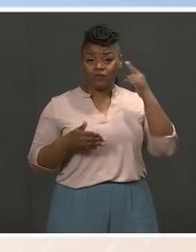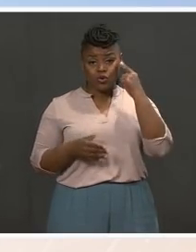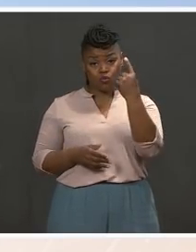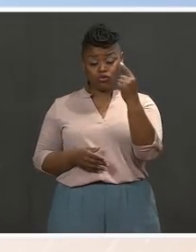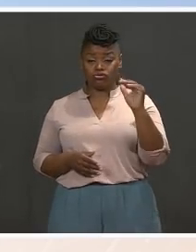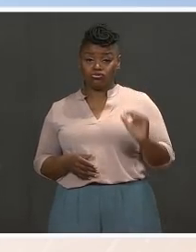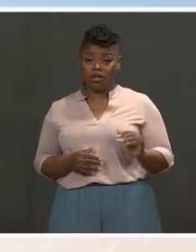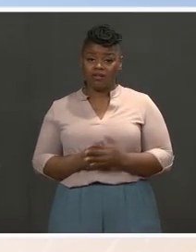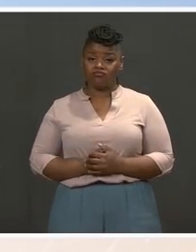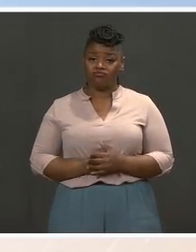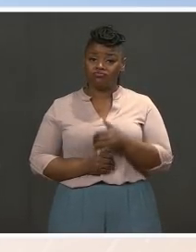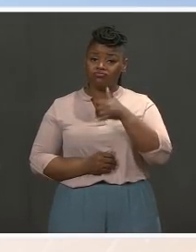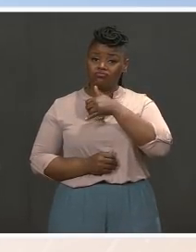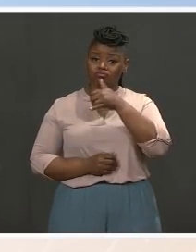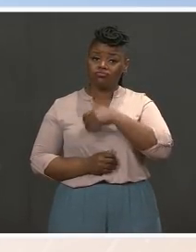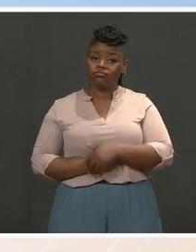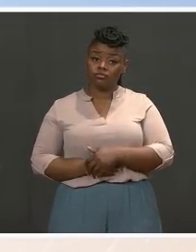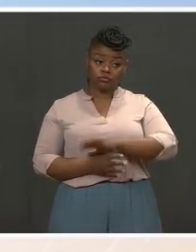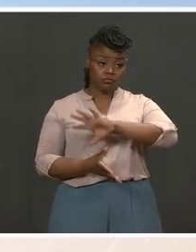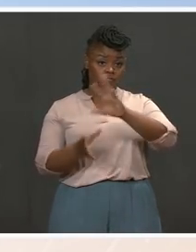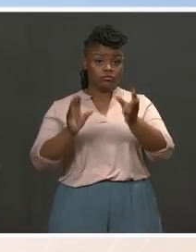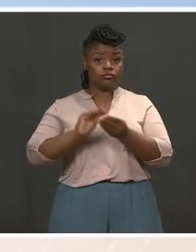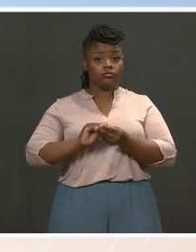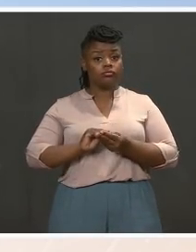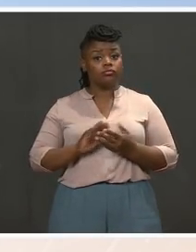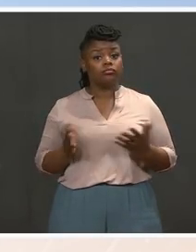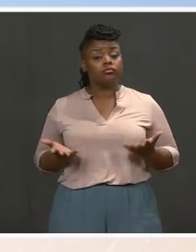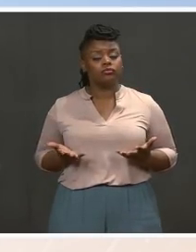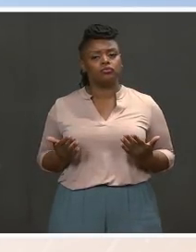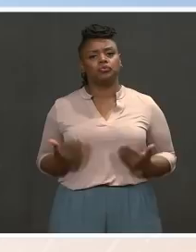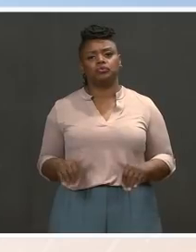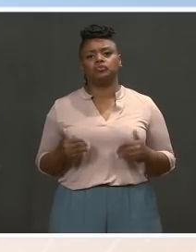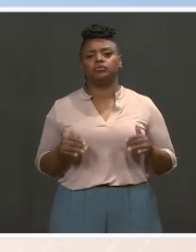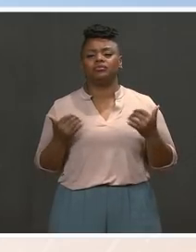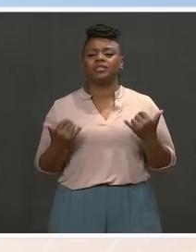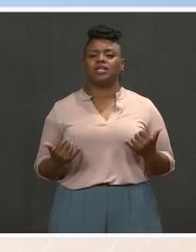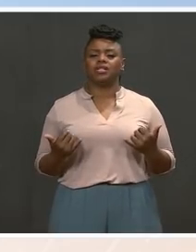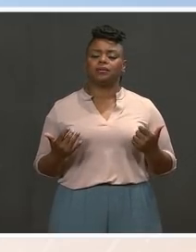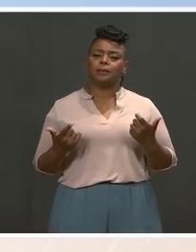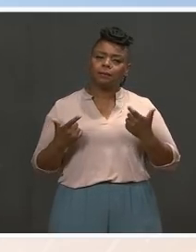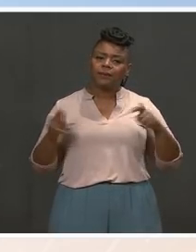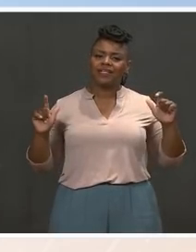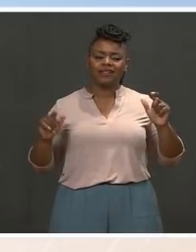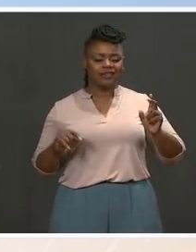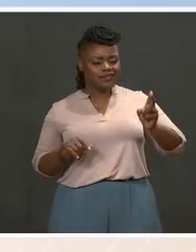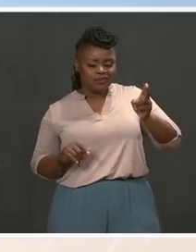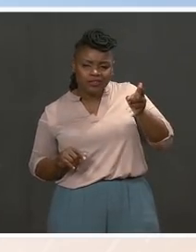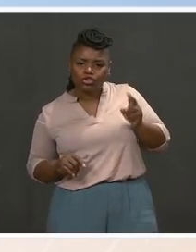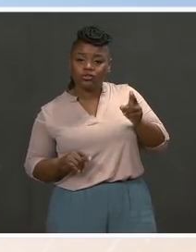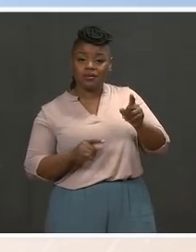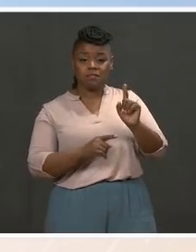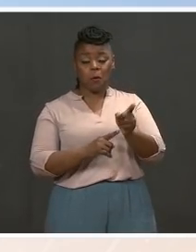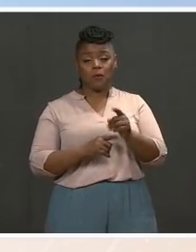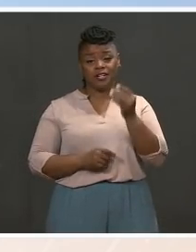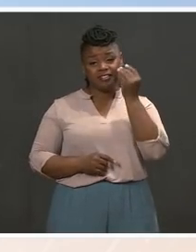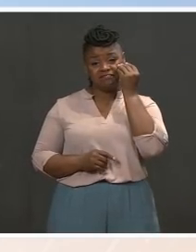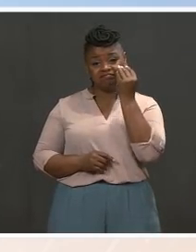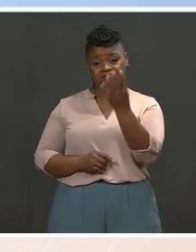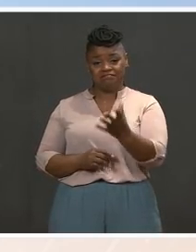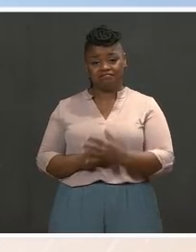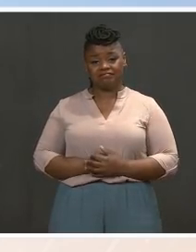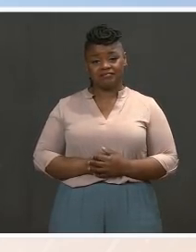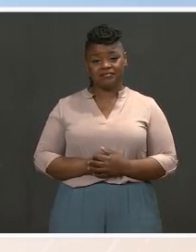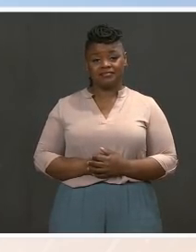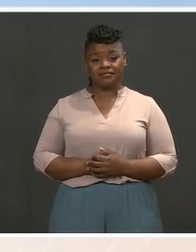If we add it all up, these are historic actions that will not only help rescue our economy, they will help